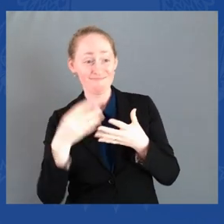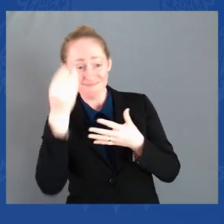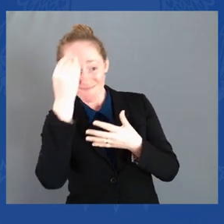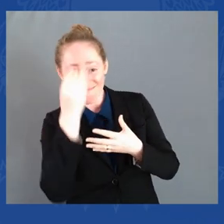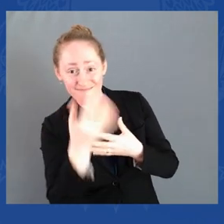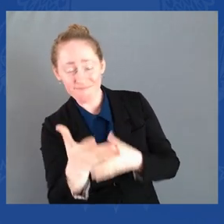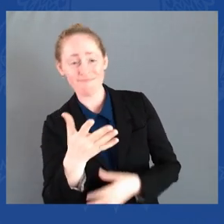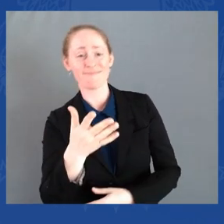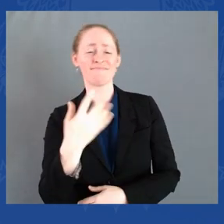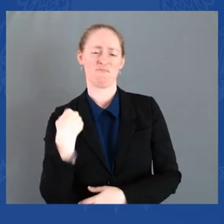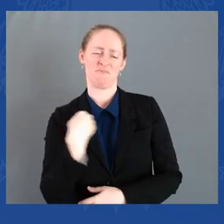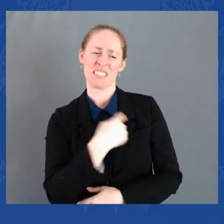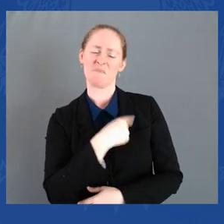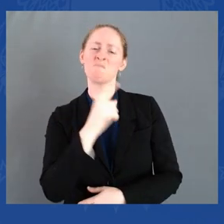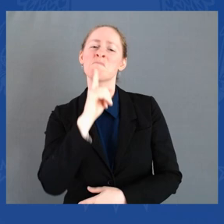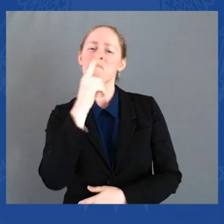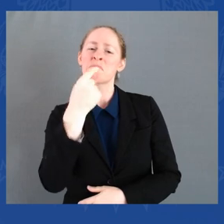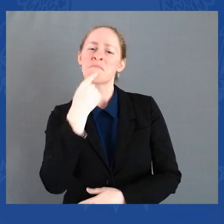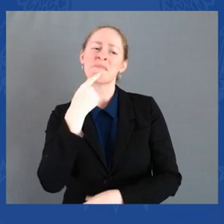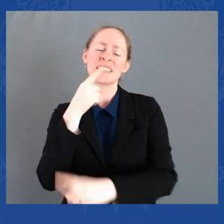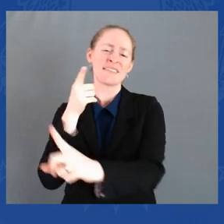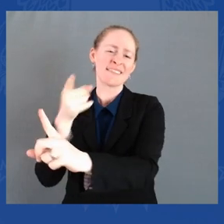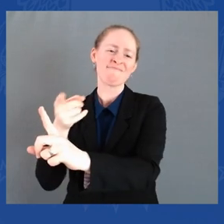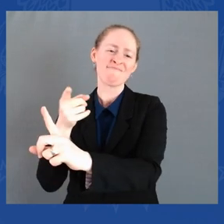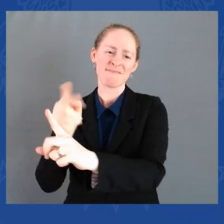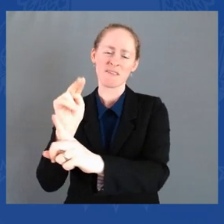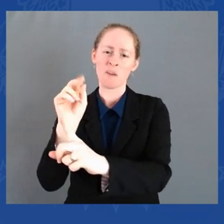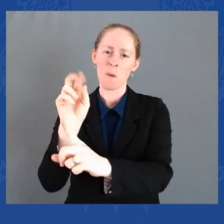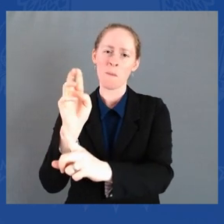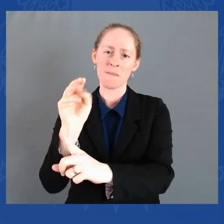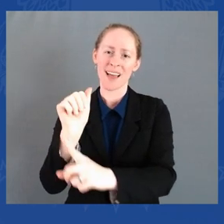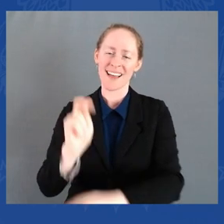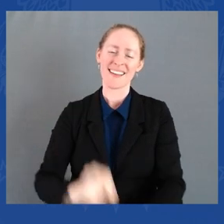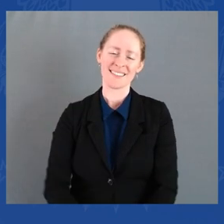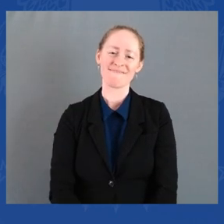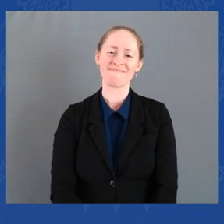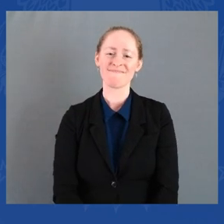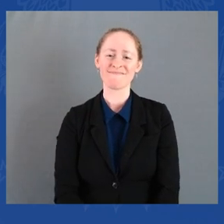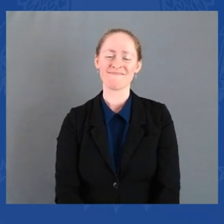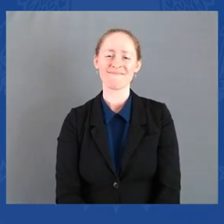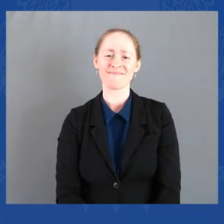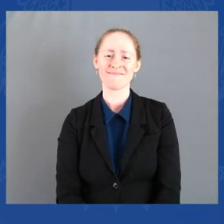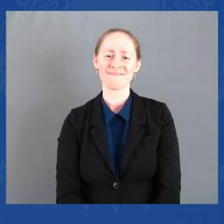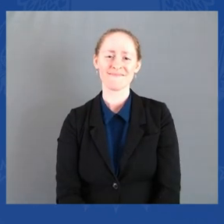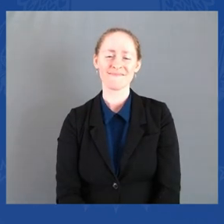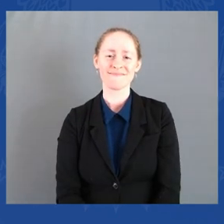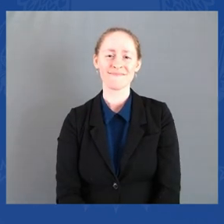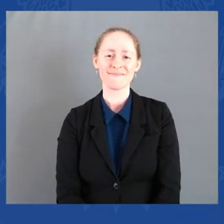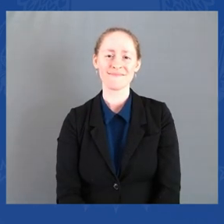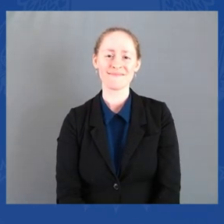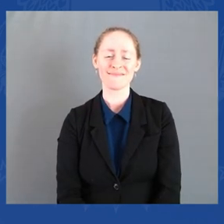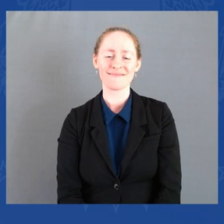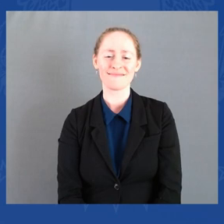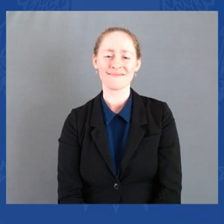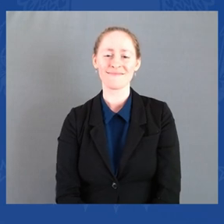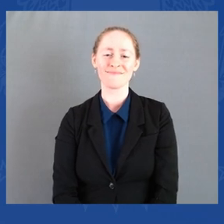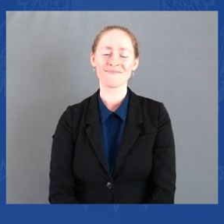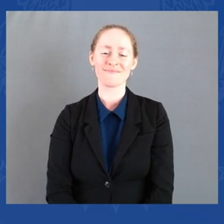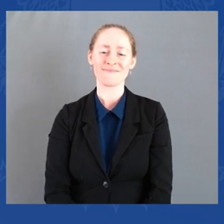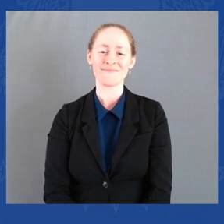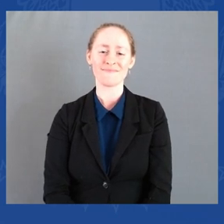for so many reasons of so many things. But it is also impossible to ignore